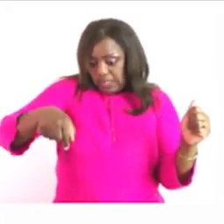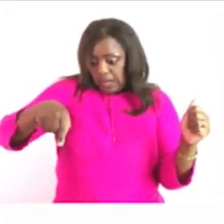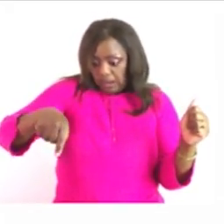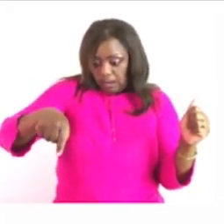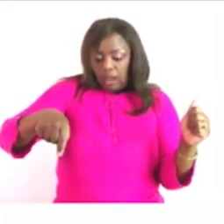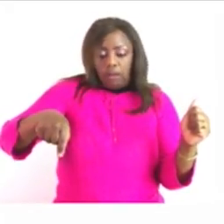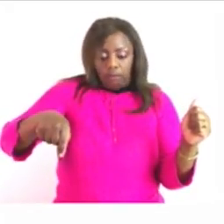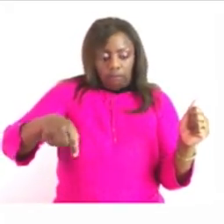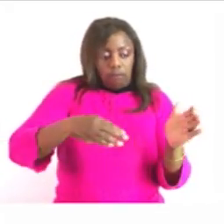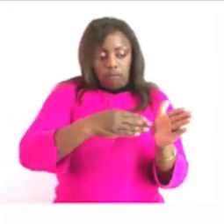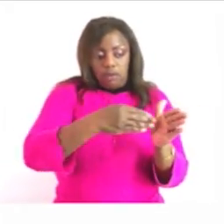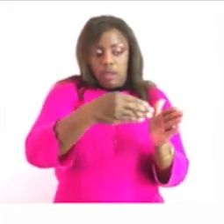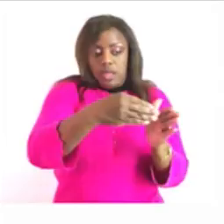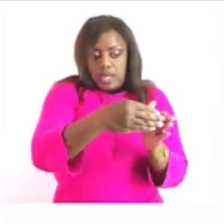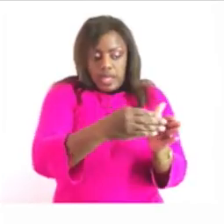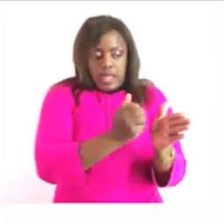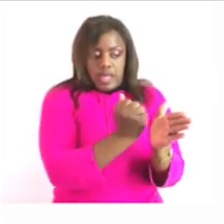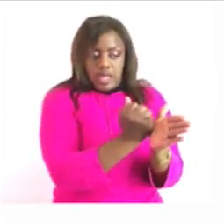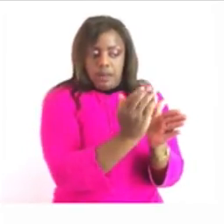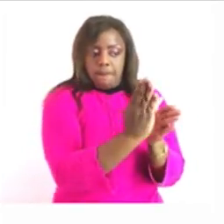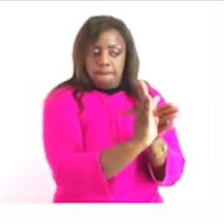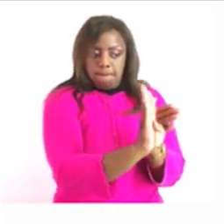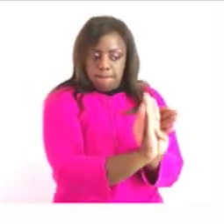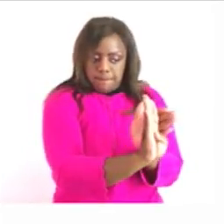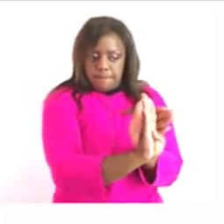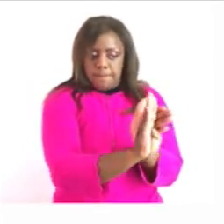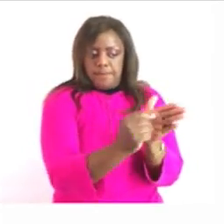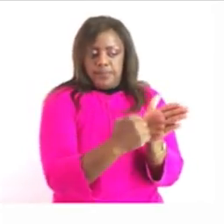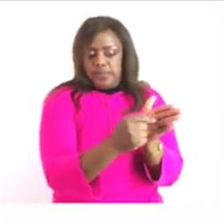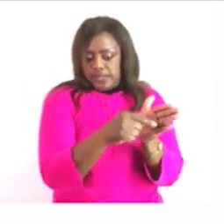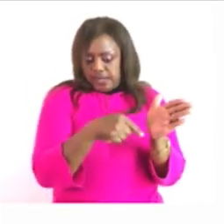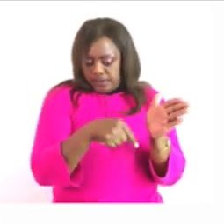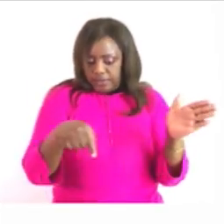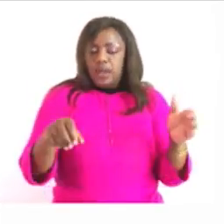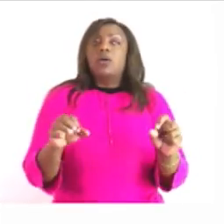between is indicating the distance between those two points